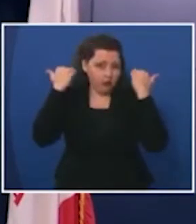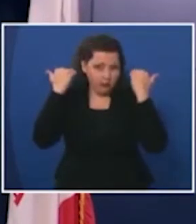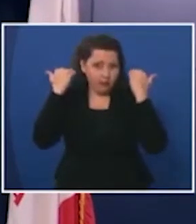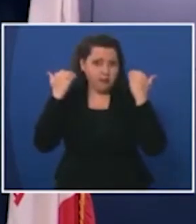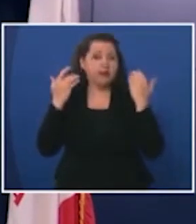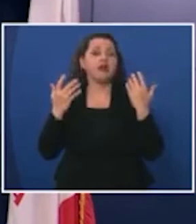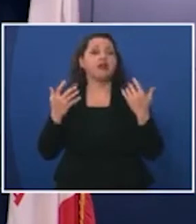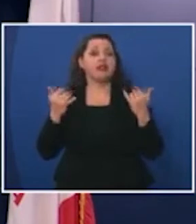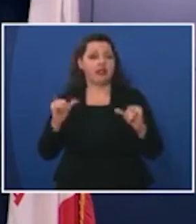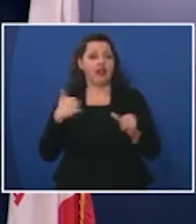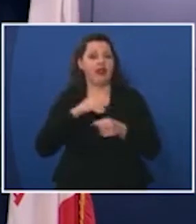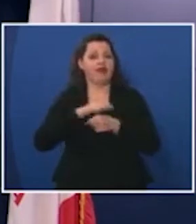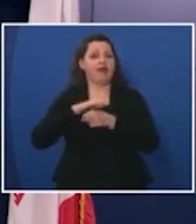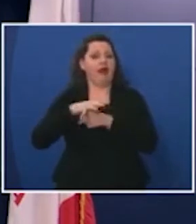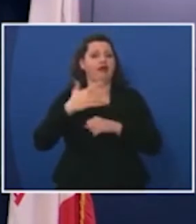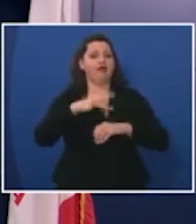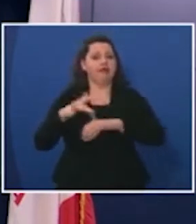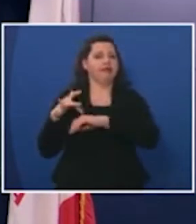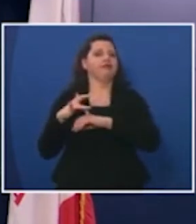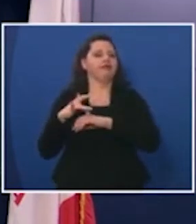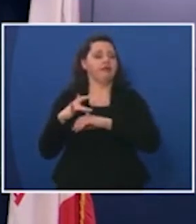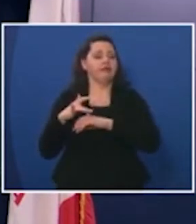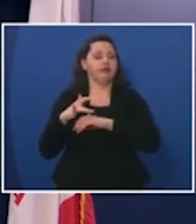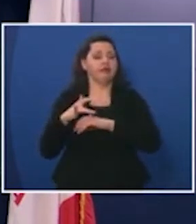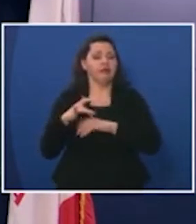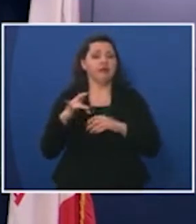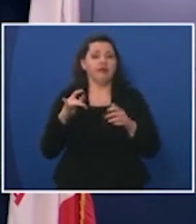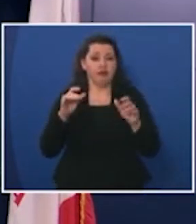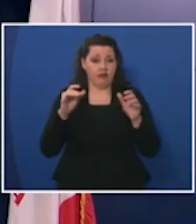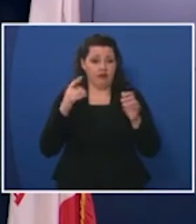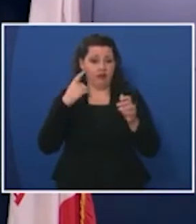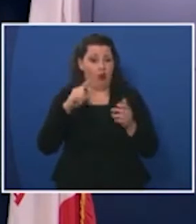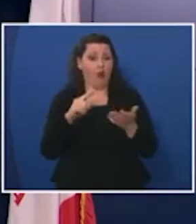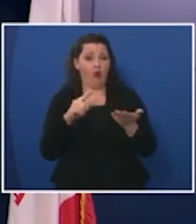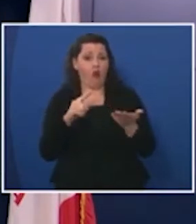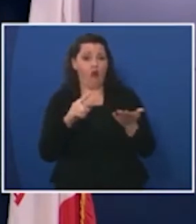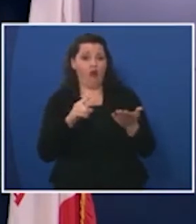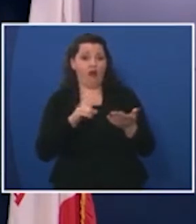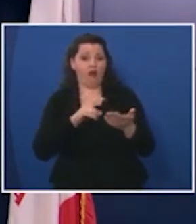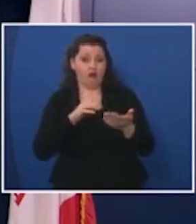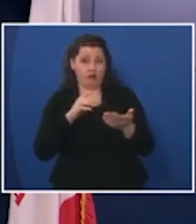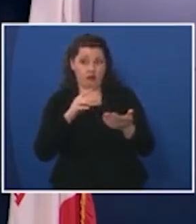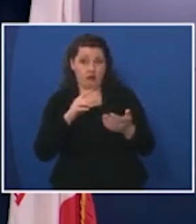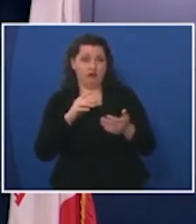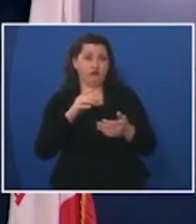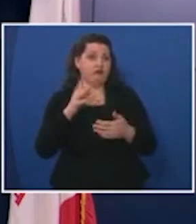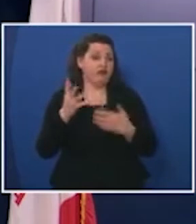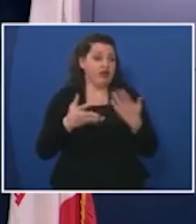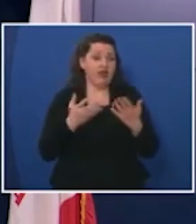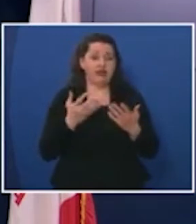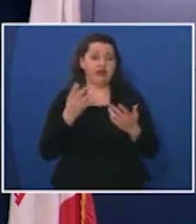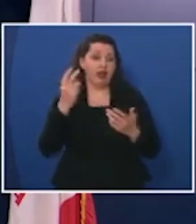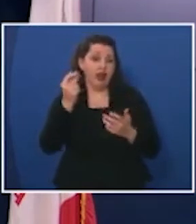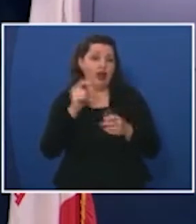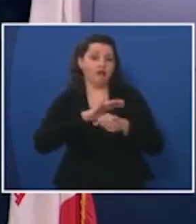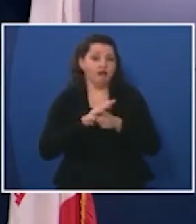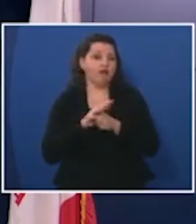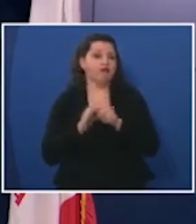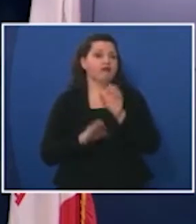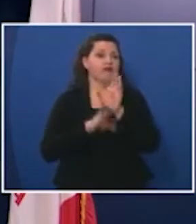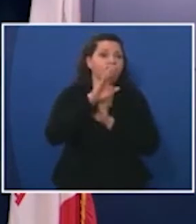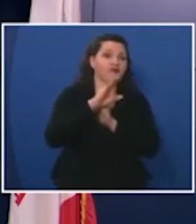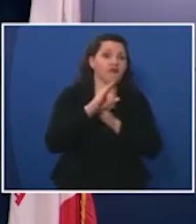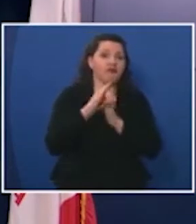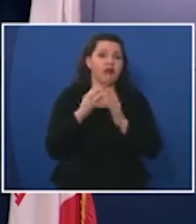still have capacity in your health care system not only to be able to deal with maybe a surge or an uptick in individual